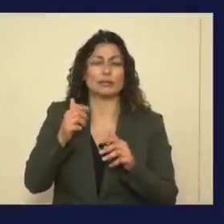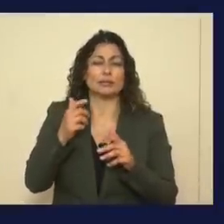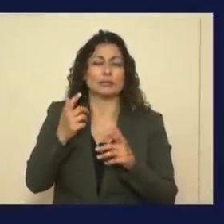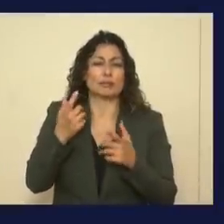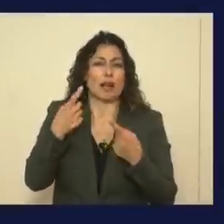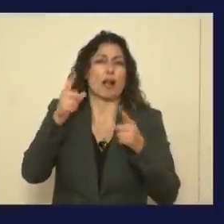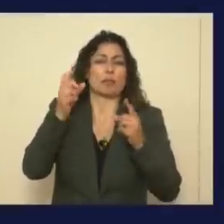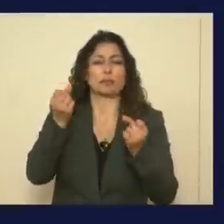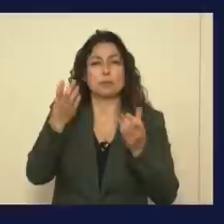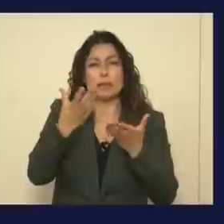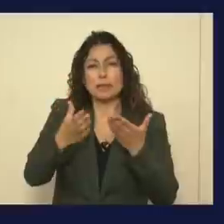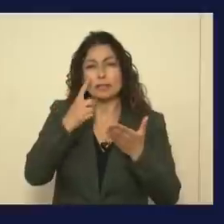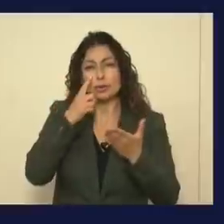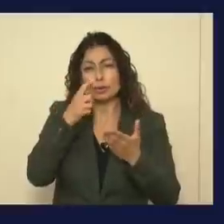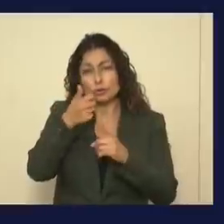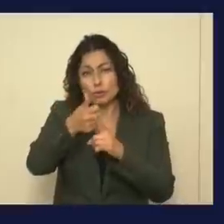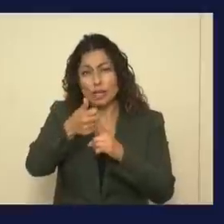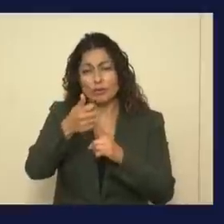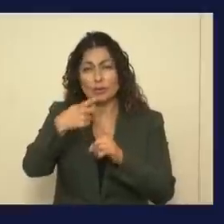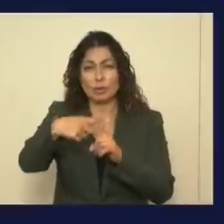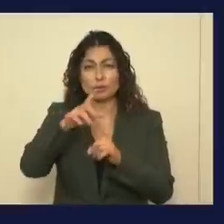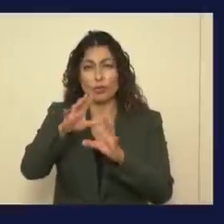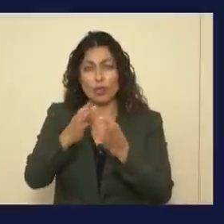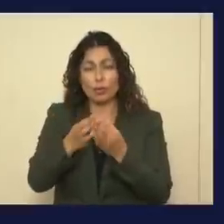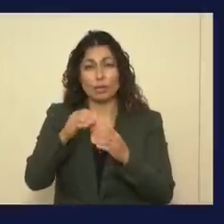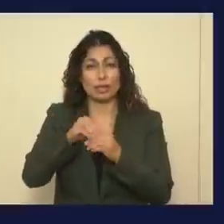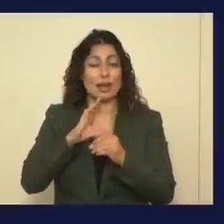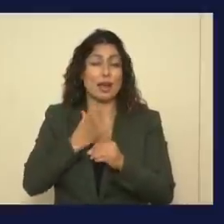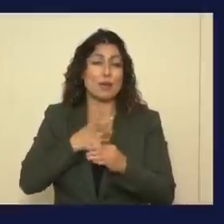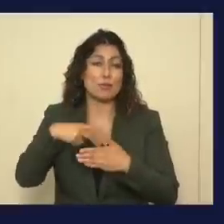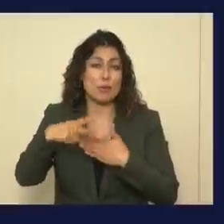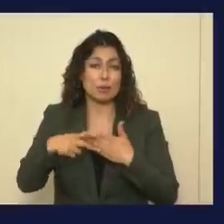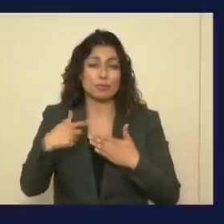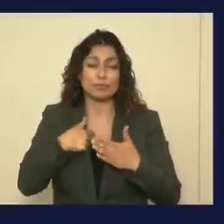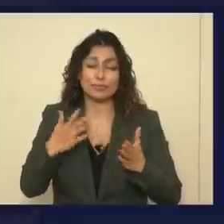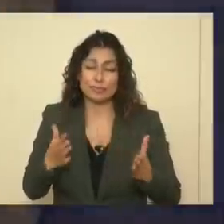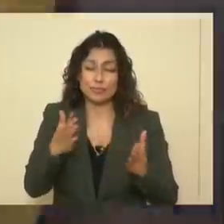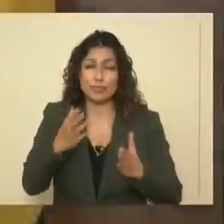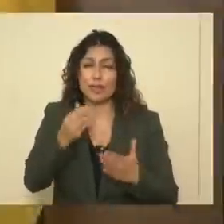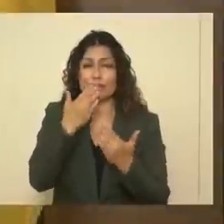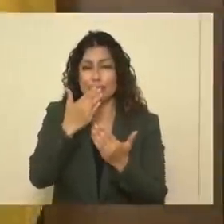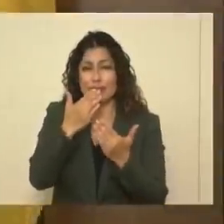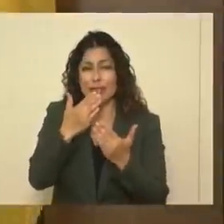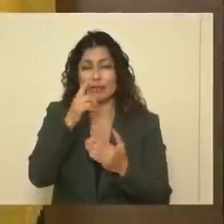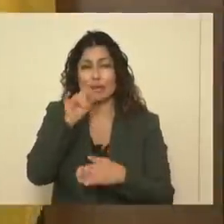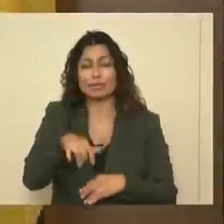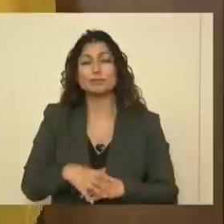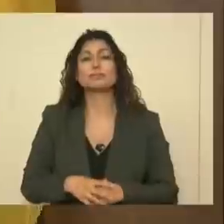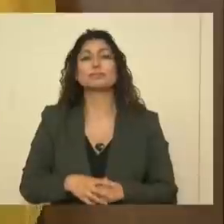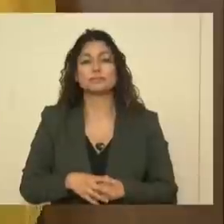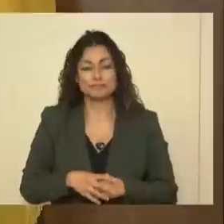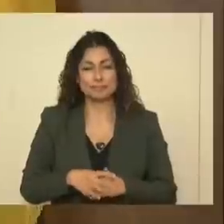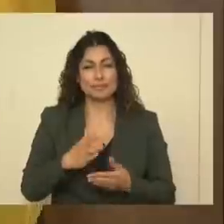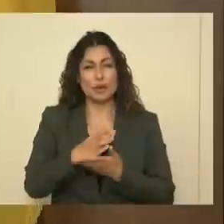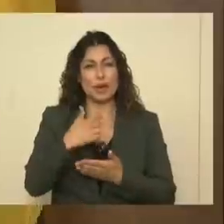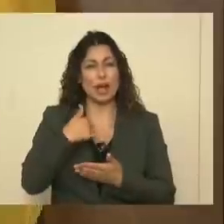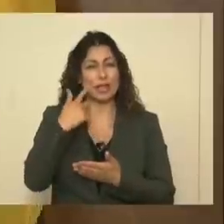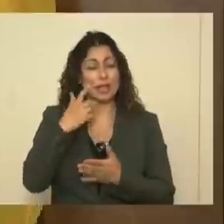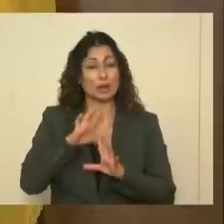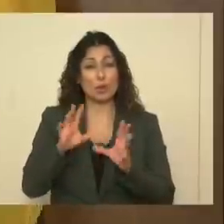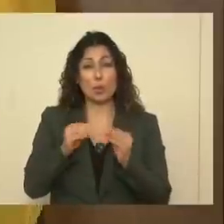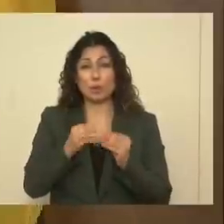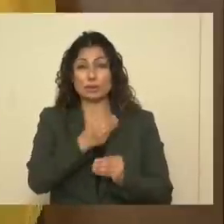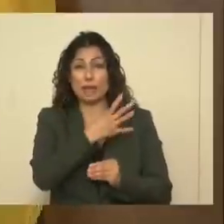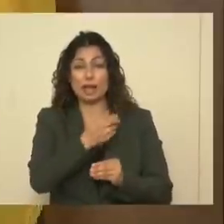done for you and your family in the programs that we currently have. So I encourage you, and I thank you for that. All right. I believe we have no more